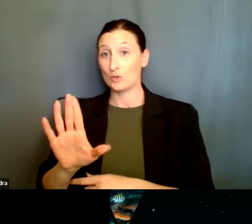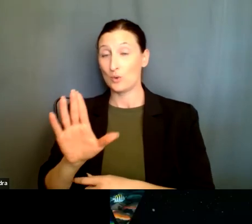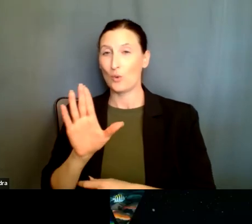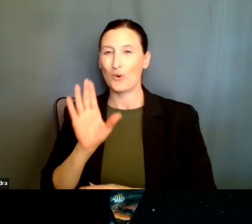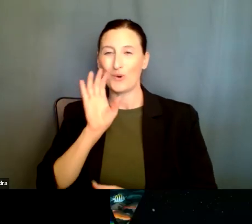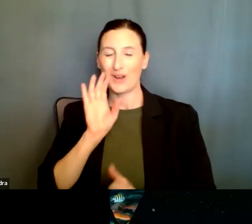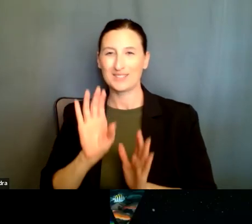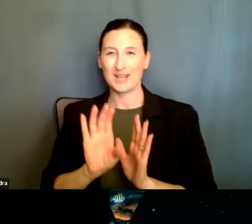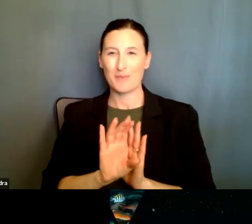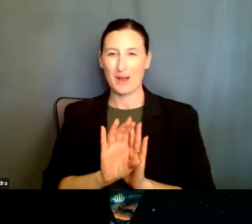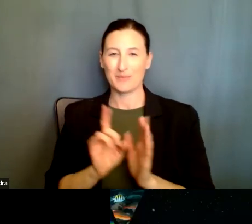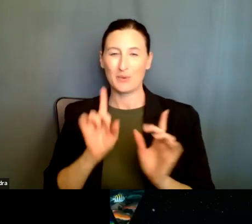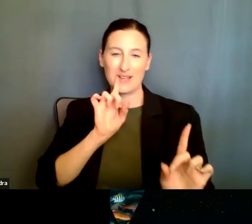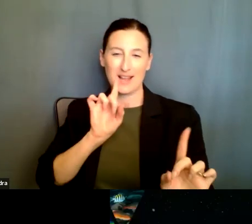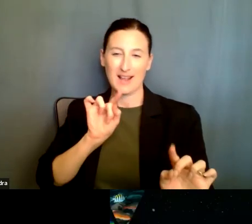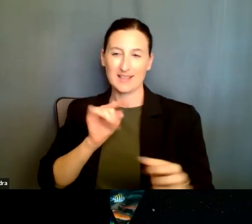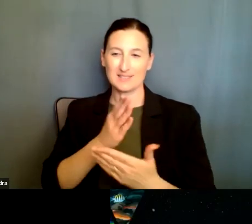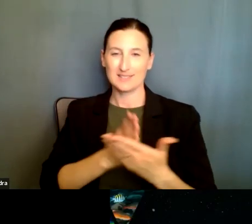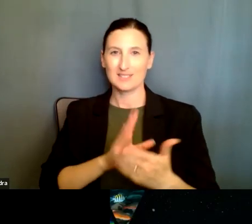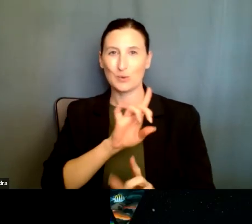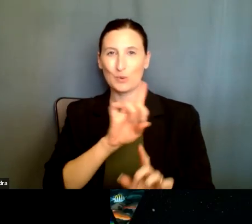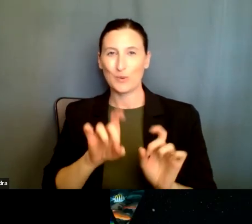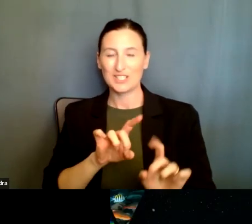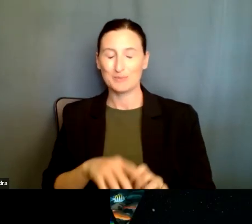answer some of these questions that came in.